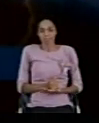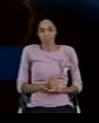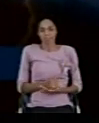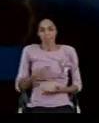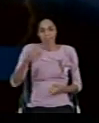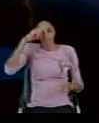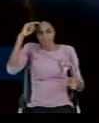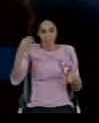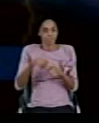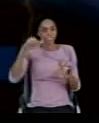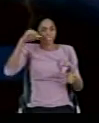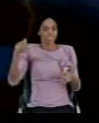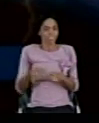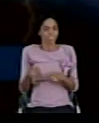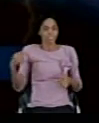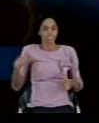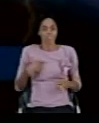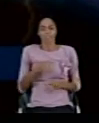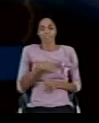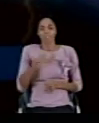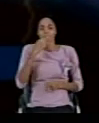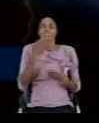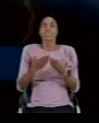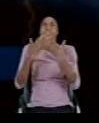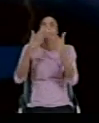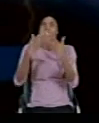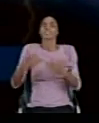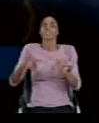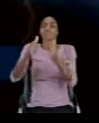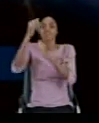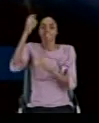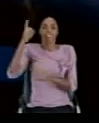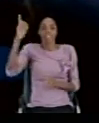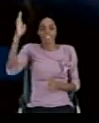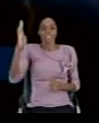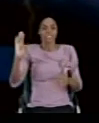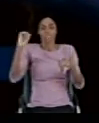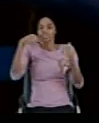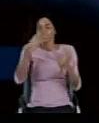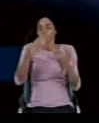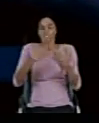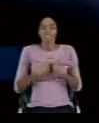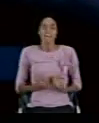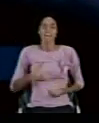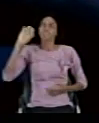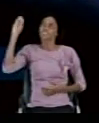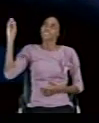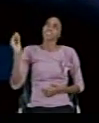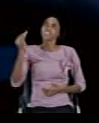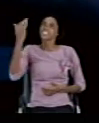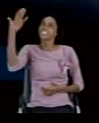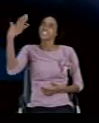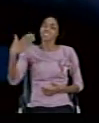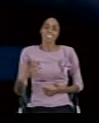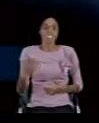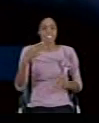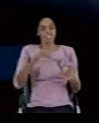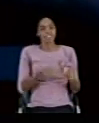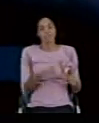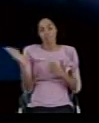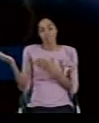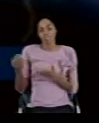Brother, we are grateful to the most child God who has graciously brought us to this